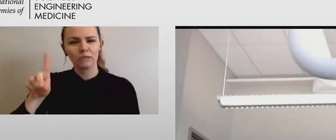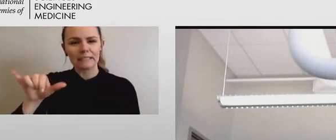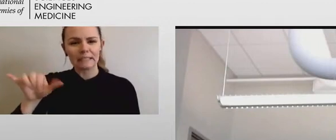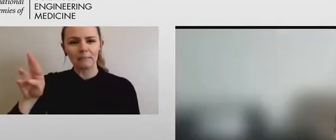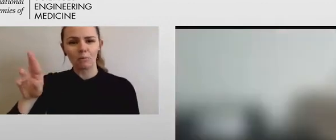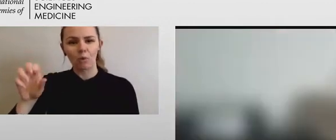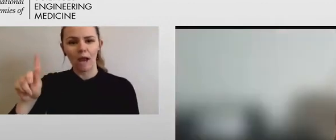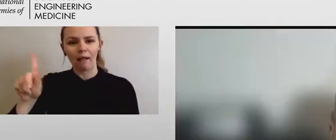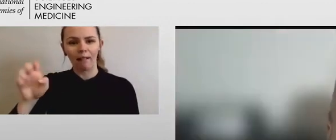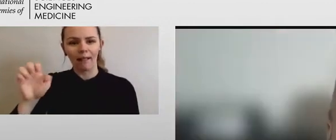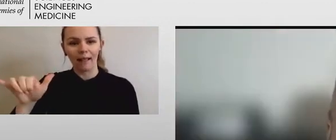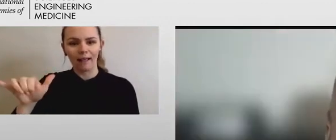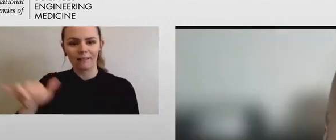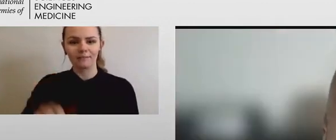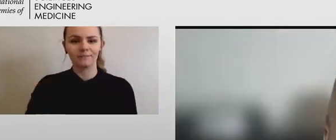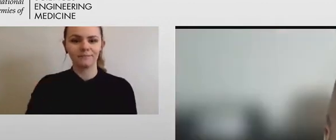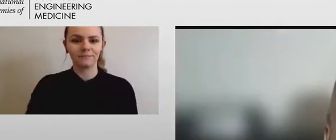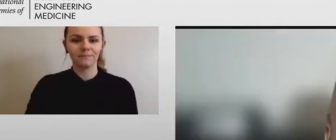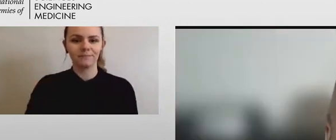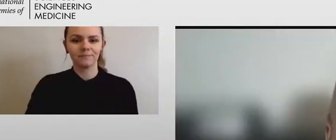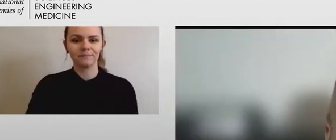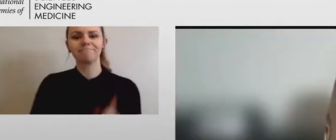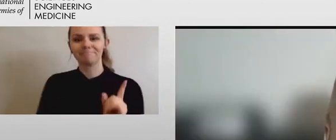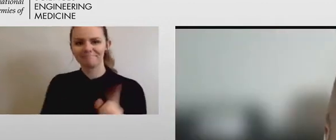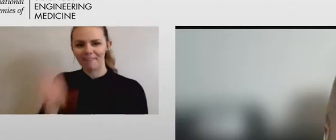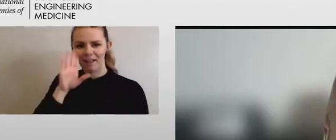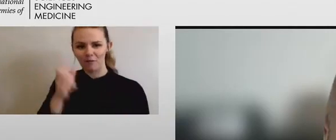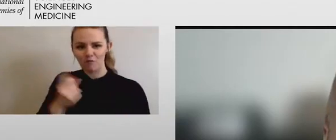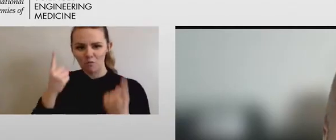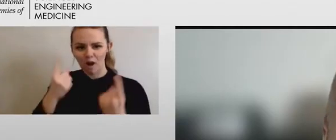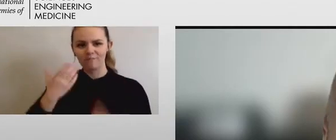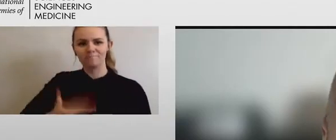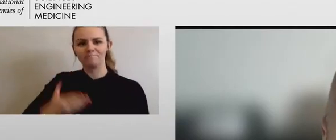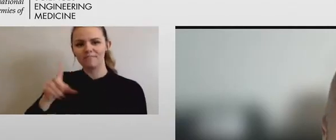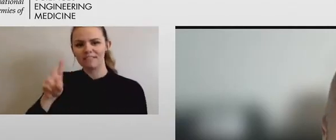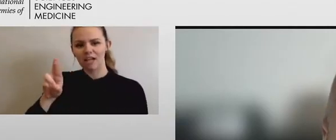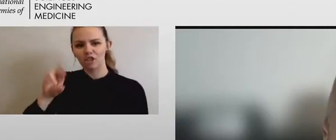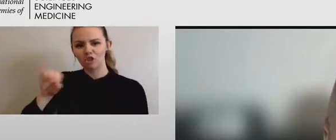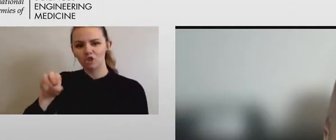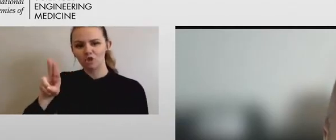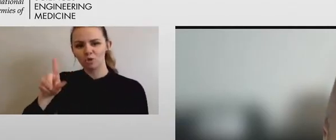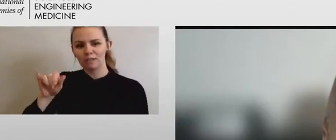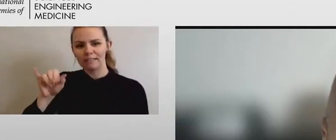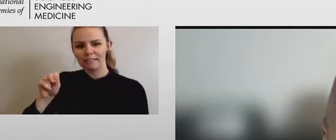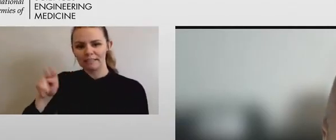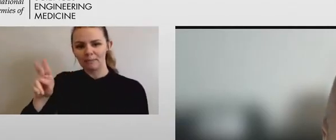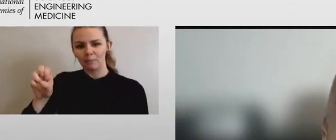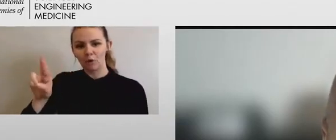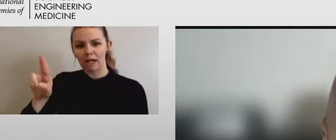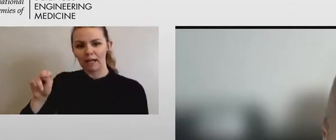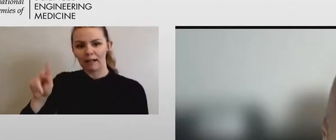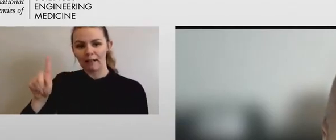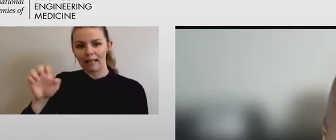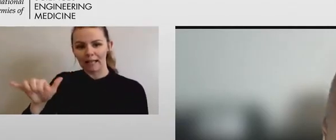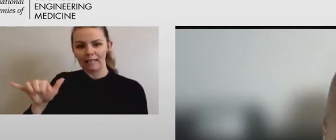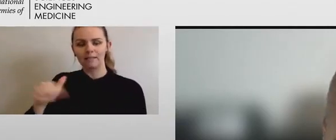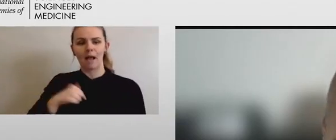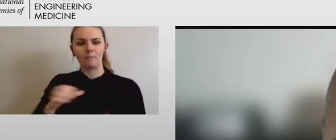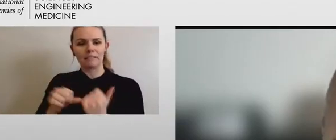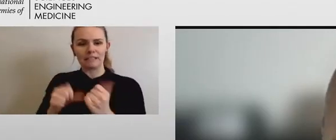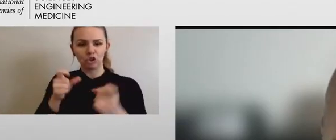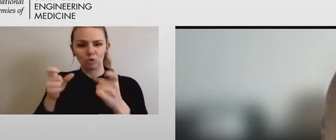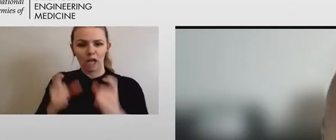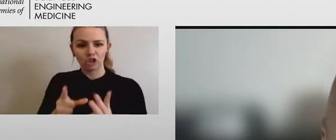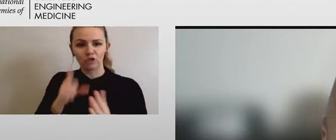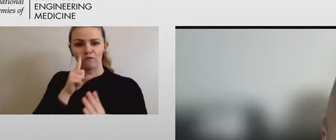Hello, everyone. Dr. Julian Brinkley, assistant professor of human-centered computing at Clemson University and the director of the